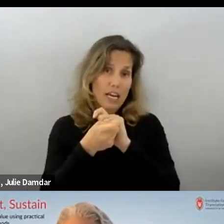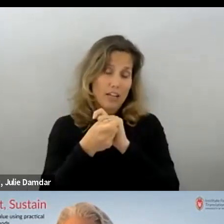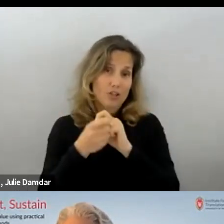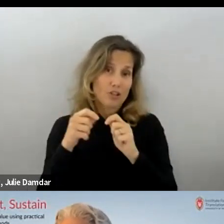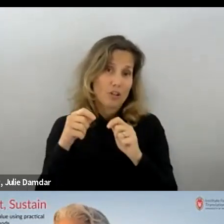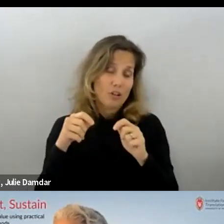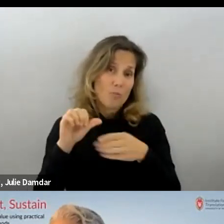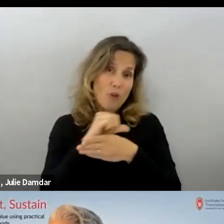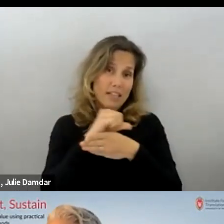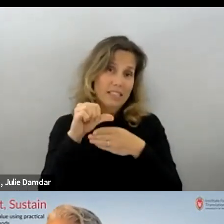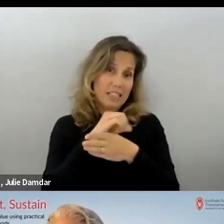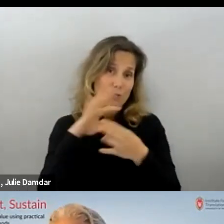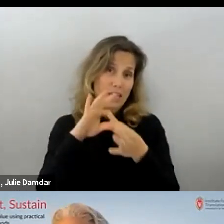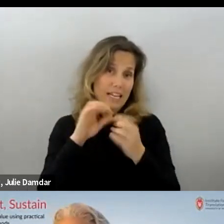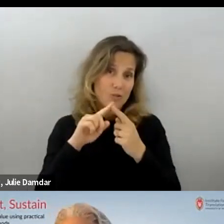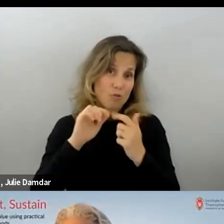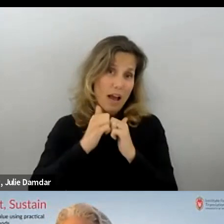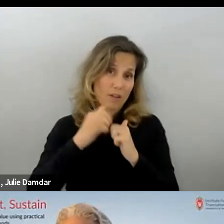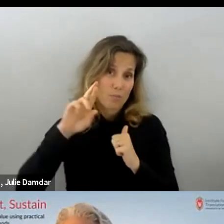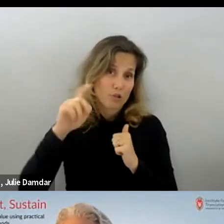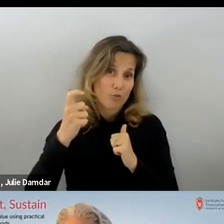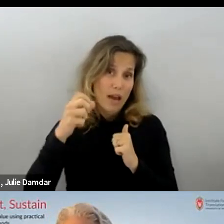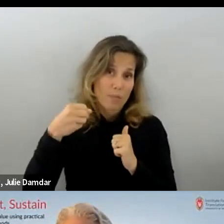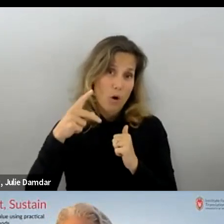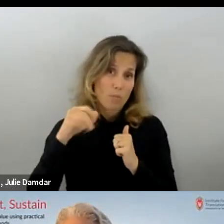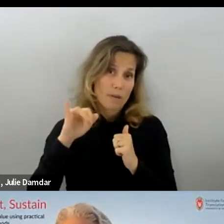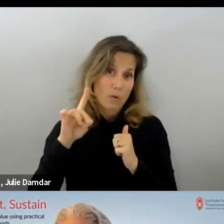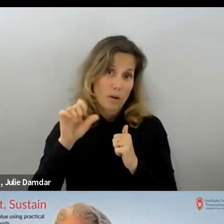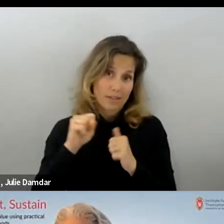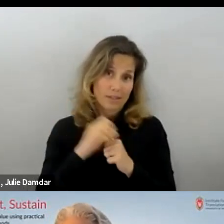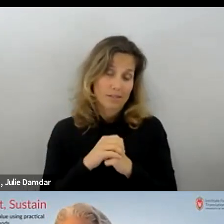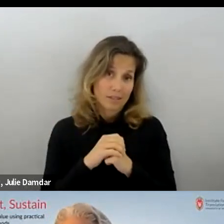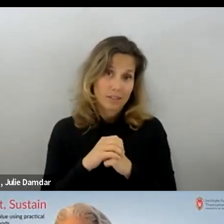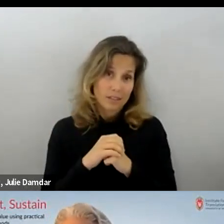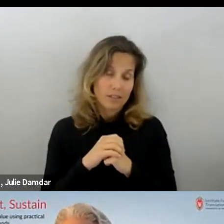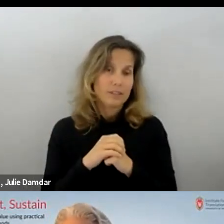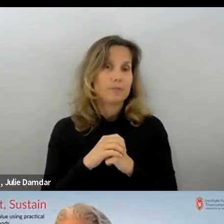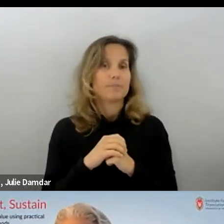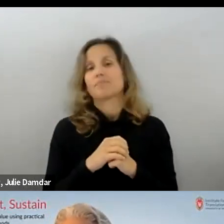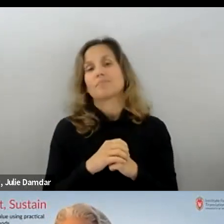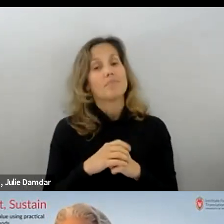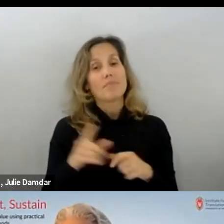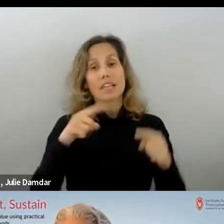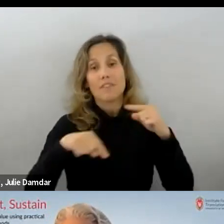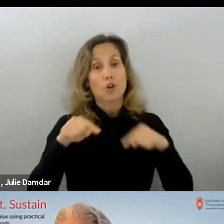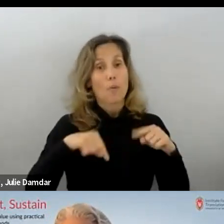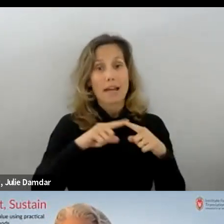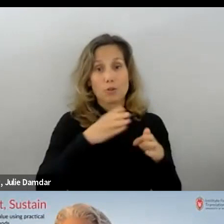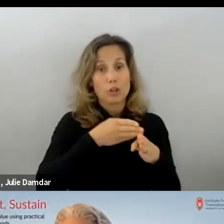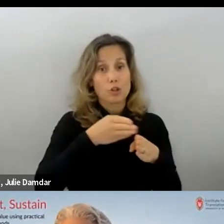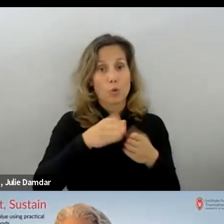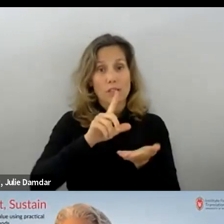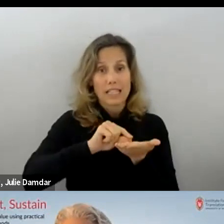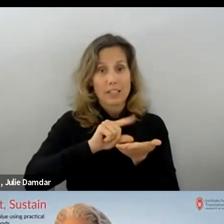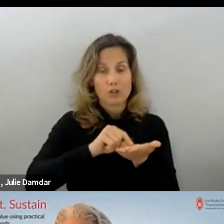prescribing in primary care settings. And if you go back to the, to the, source literature on this topic, I think of